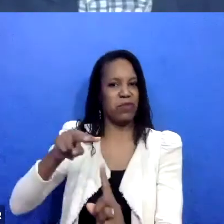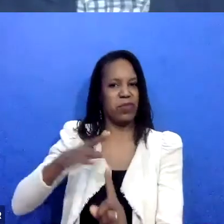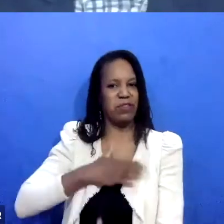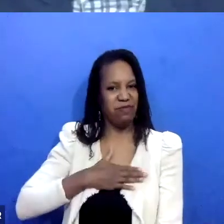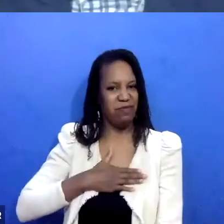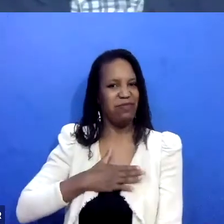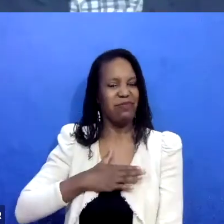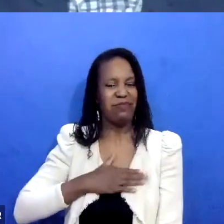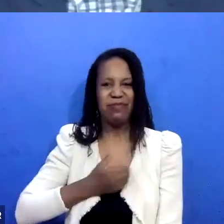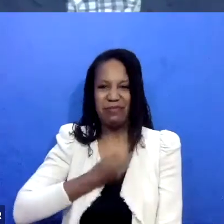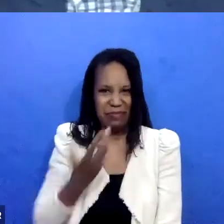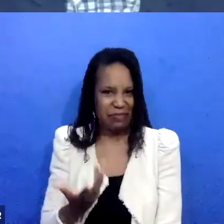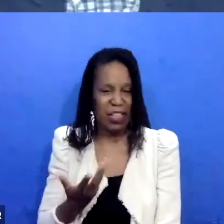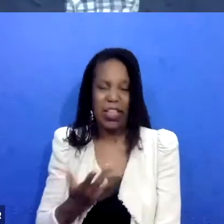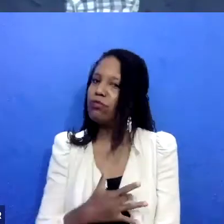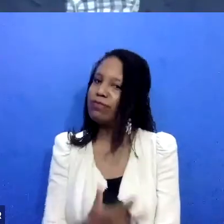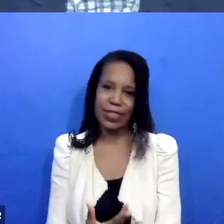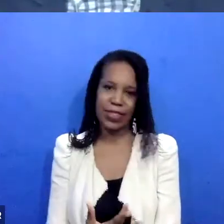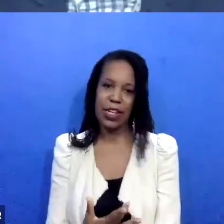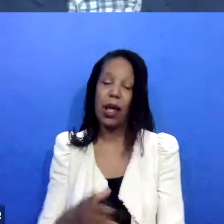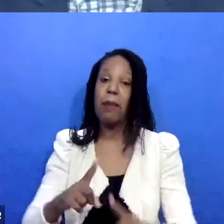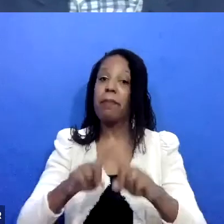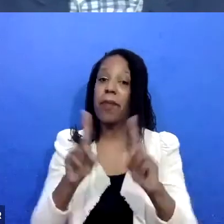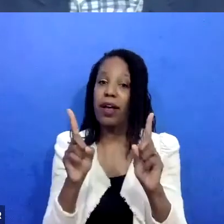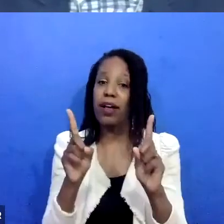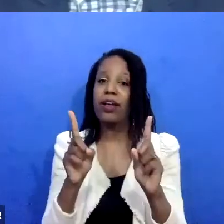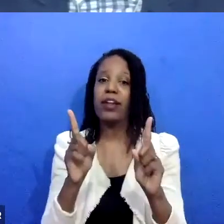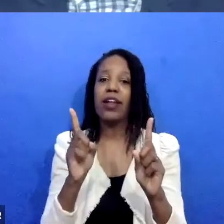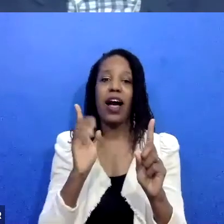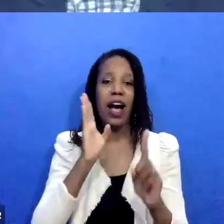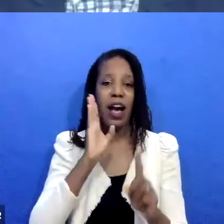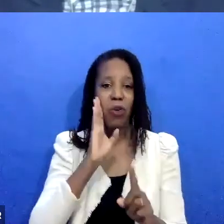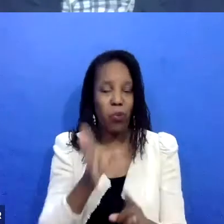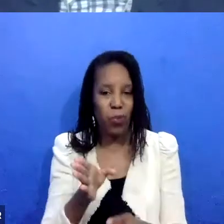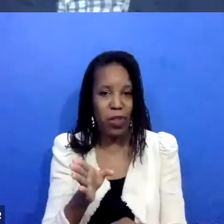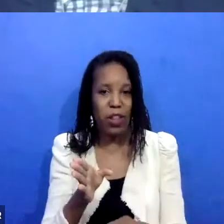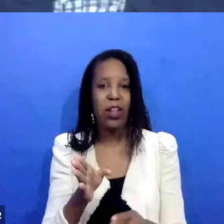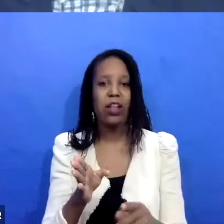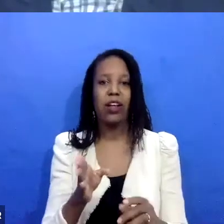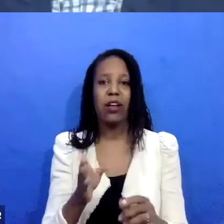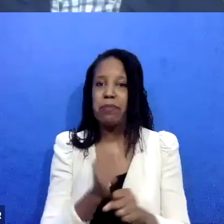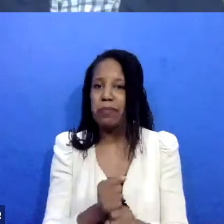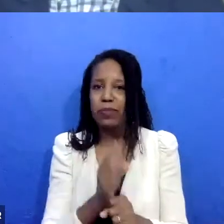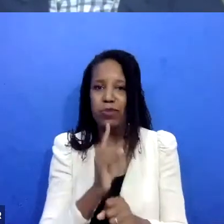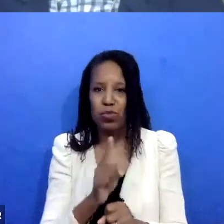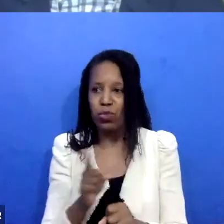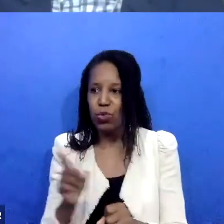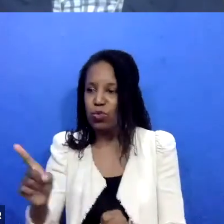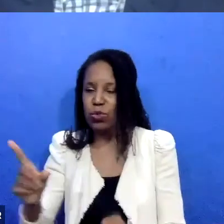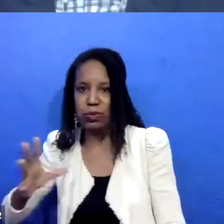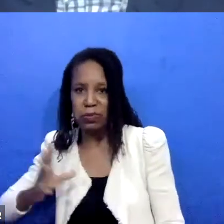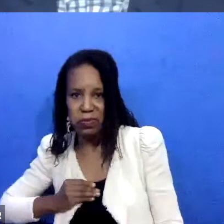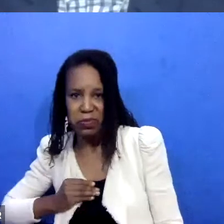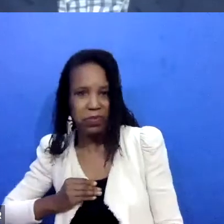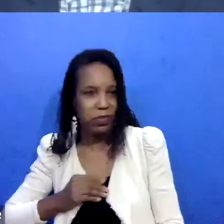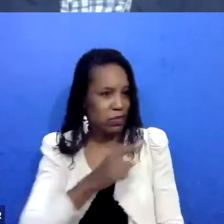Um, but I do clear everyone's presence with everybody. And so that's a part of who ends up deciding,